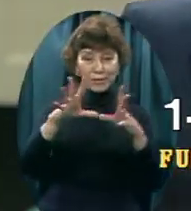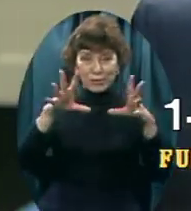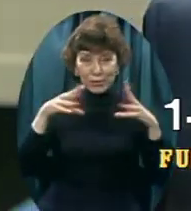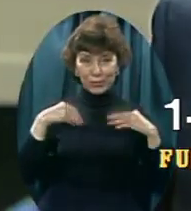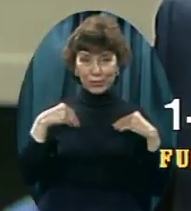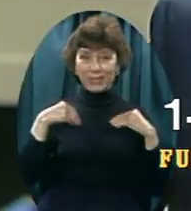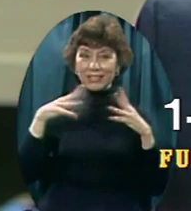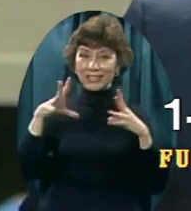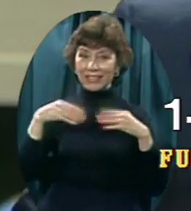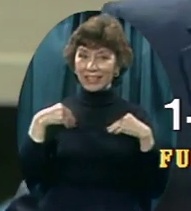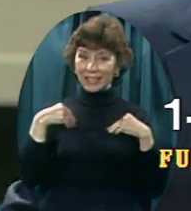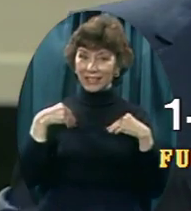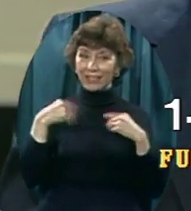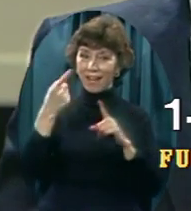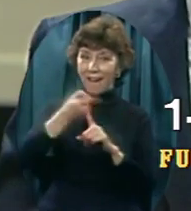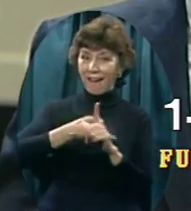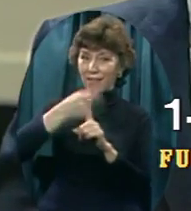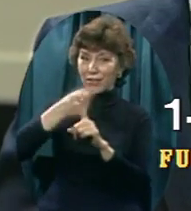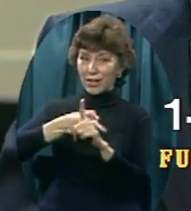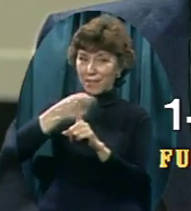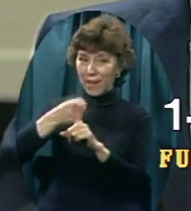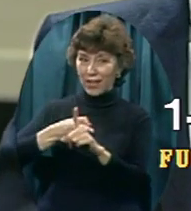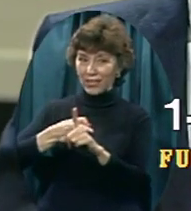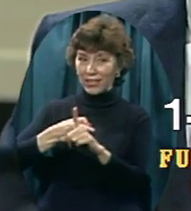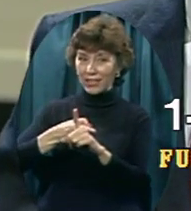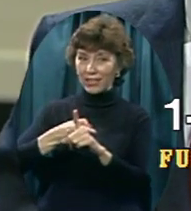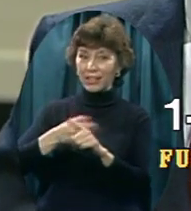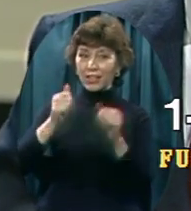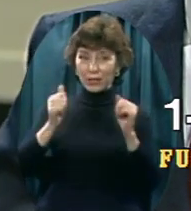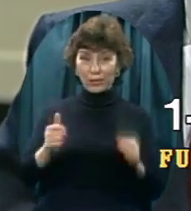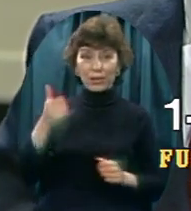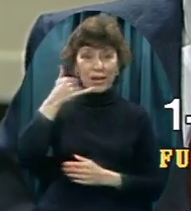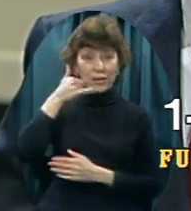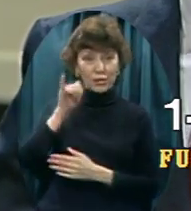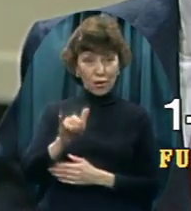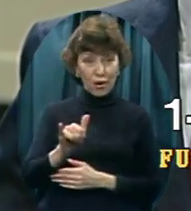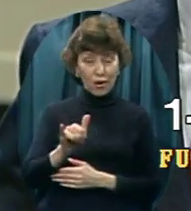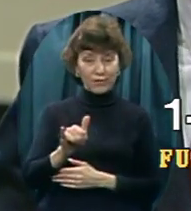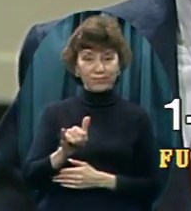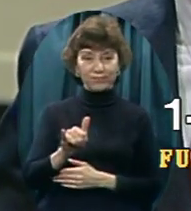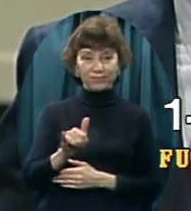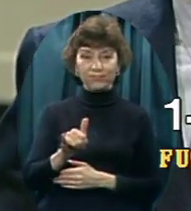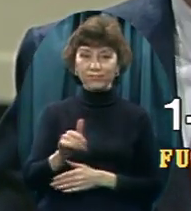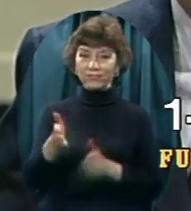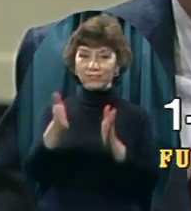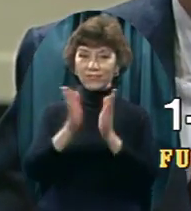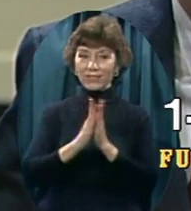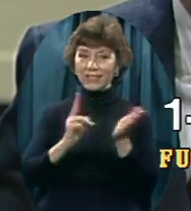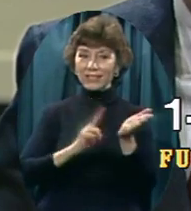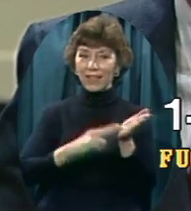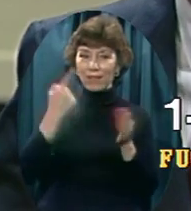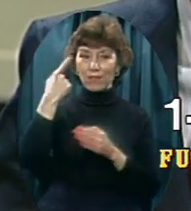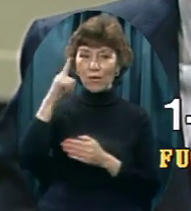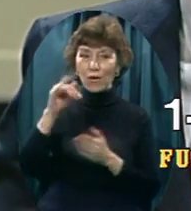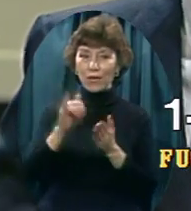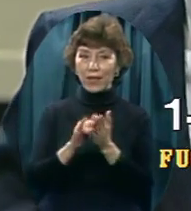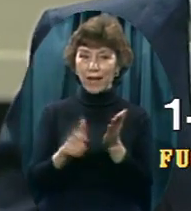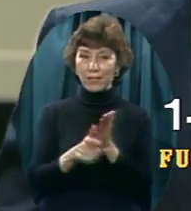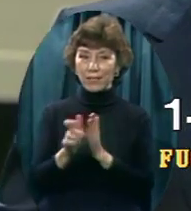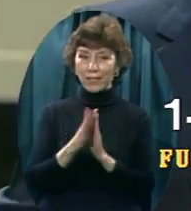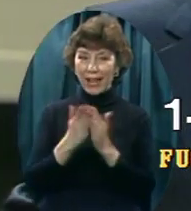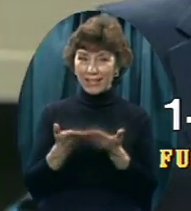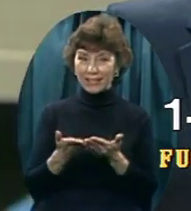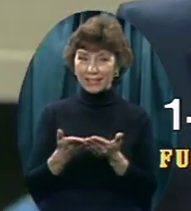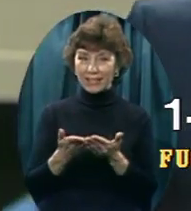price right now if you'll dial our toll-free number and ask for the Fundamentalist Journal. We'll send it to you for a year. We'll